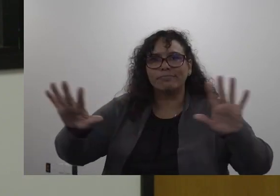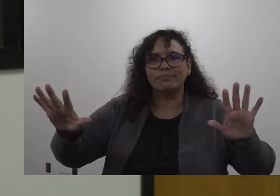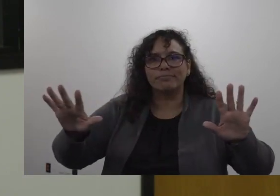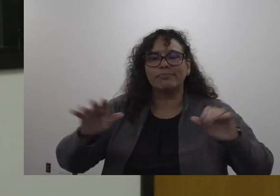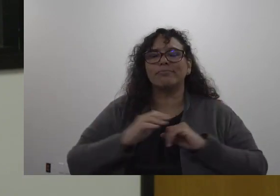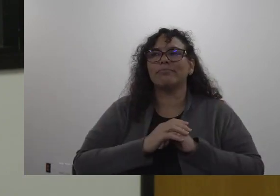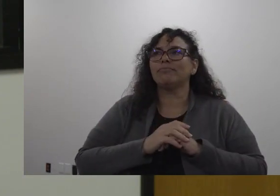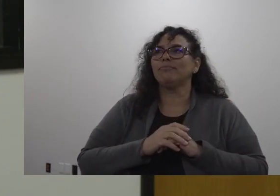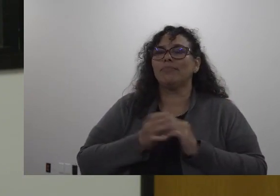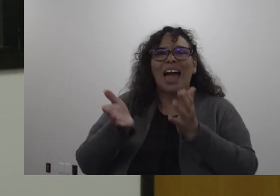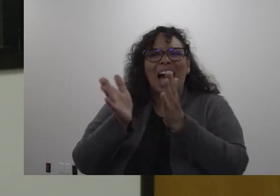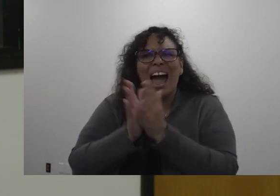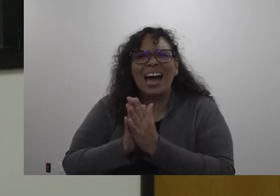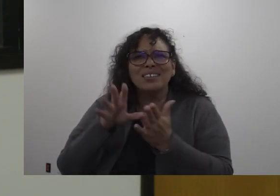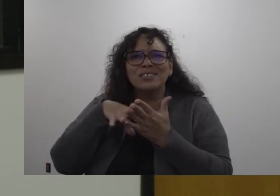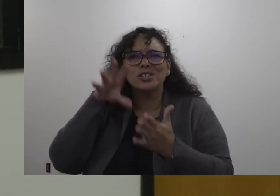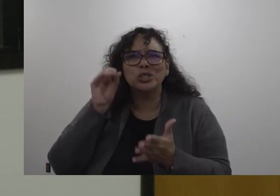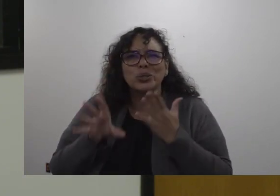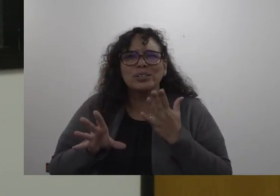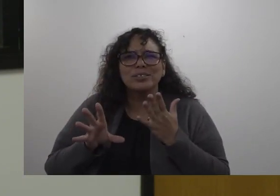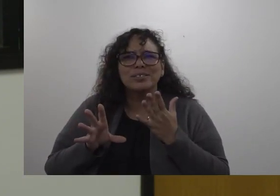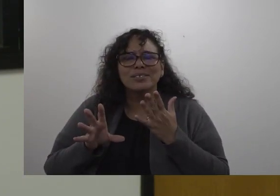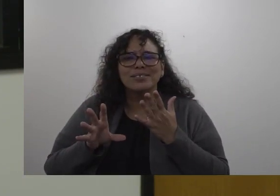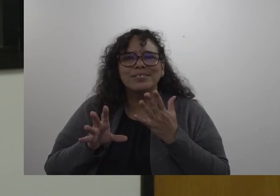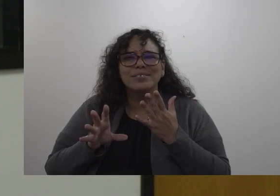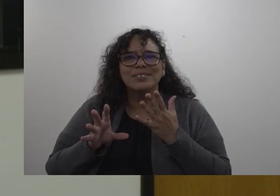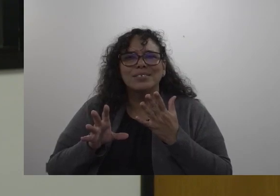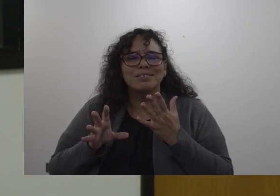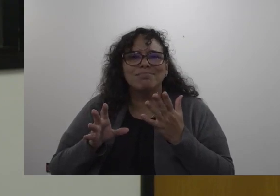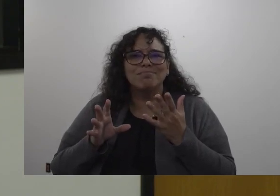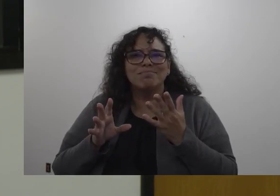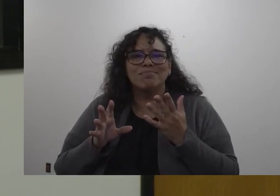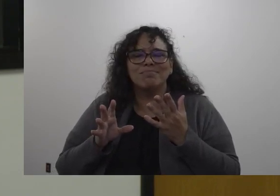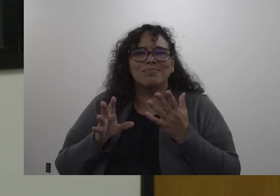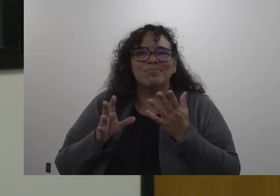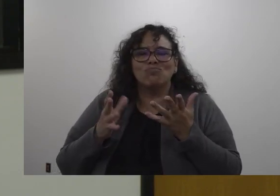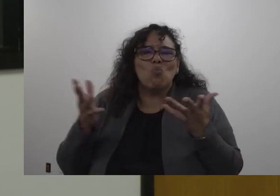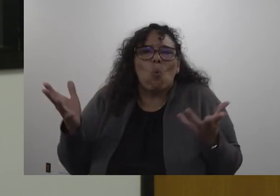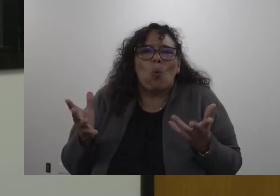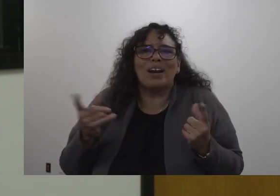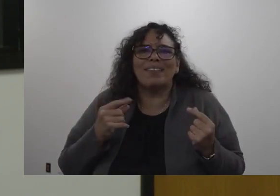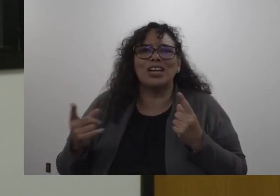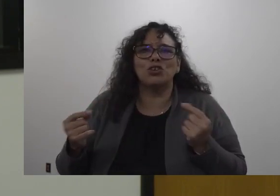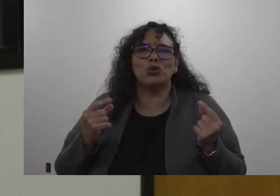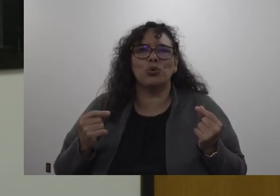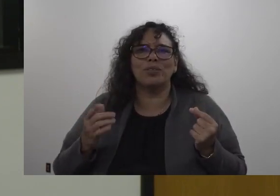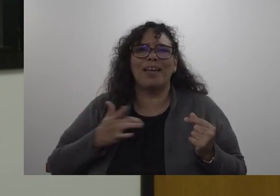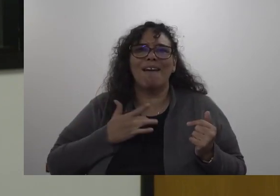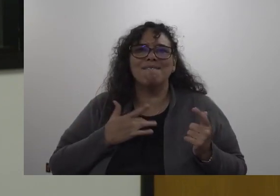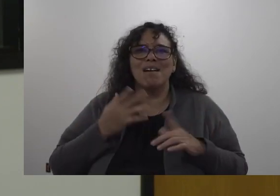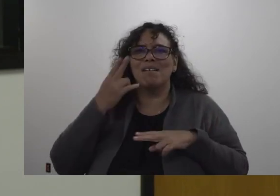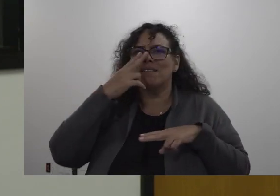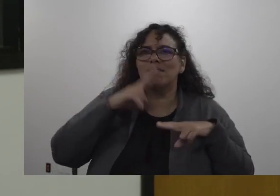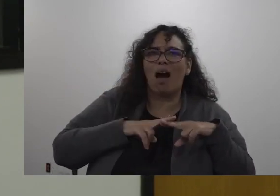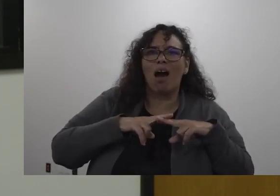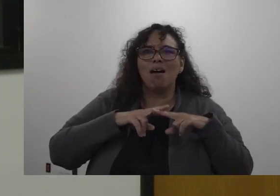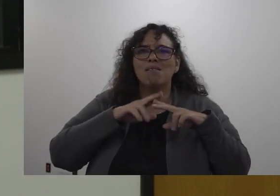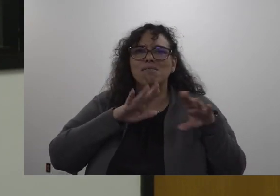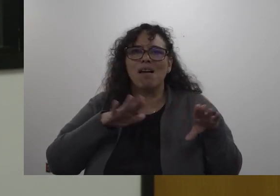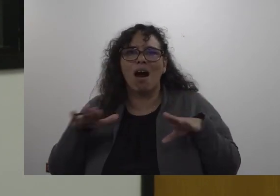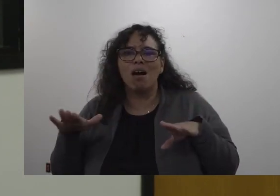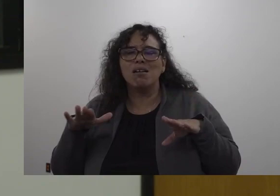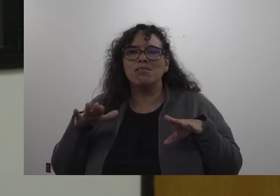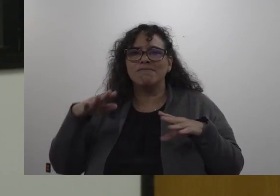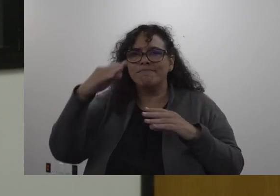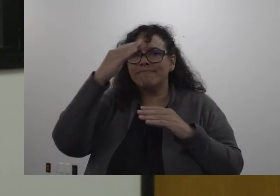what did they do that felt that felt fun that felt calm and that allowed them to get to know their